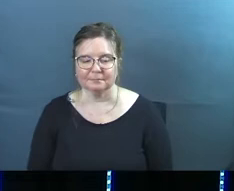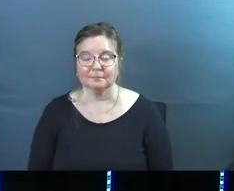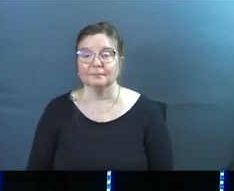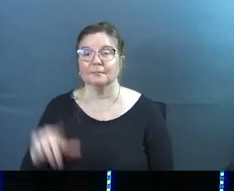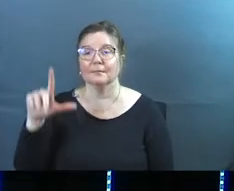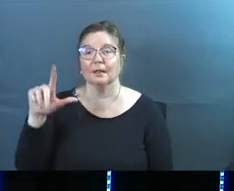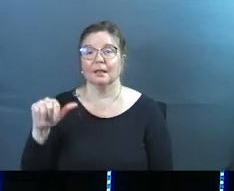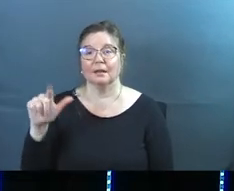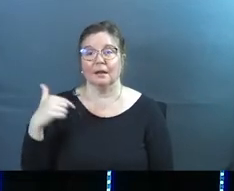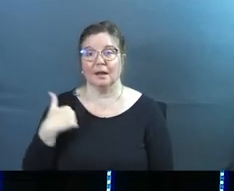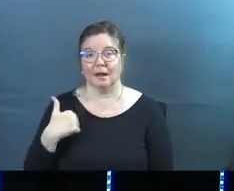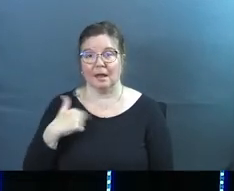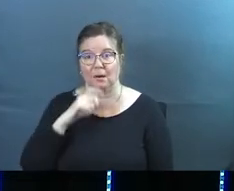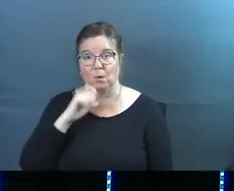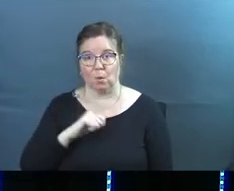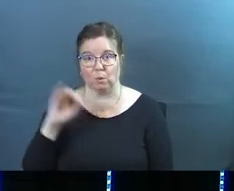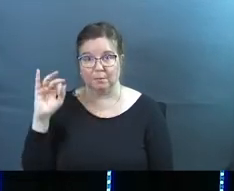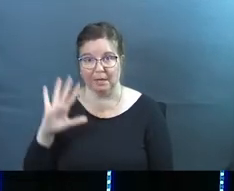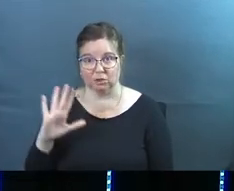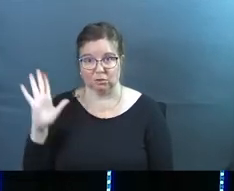Linda and I had an old pastor.